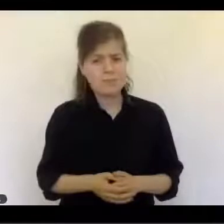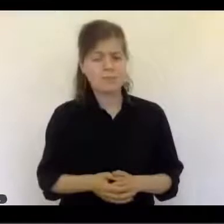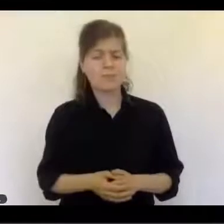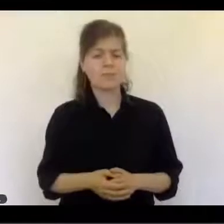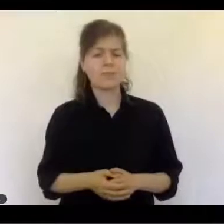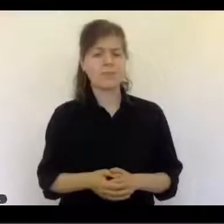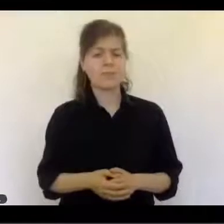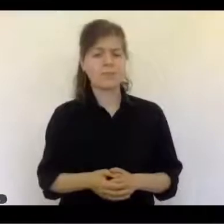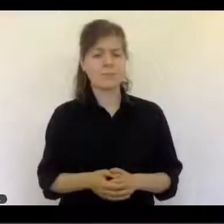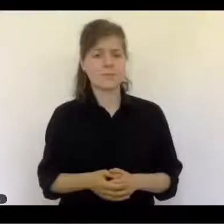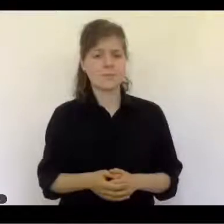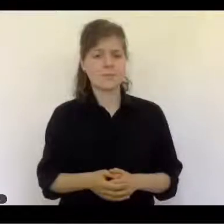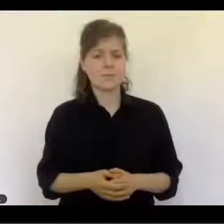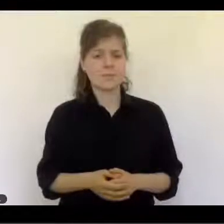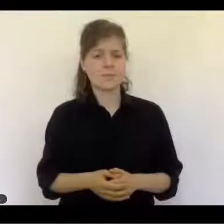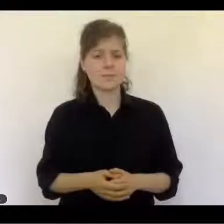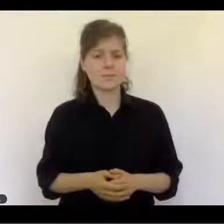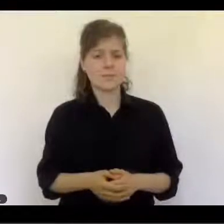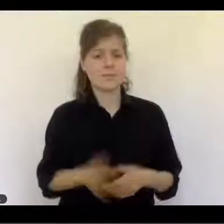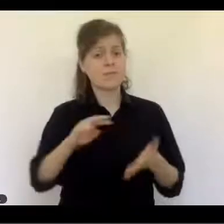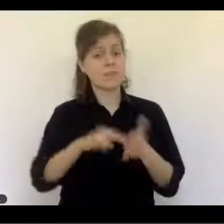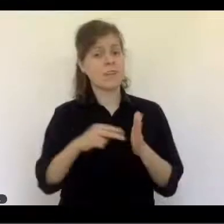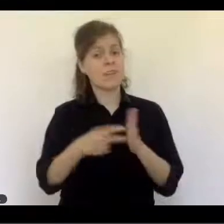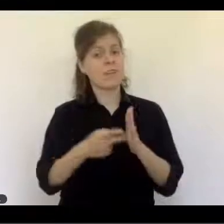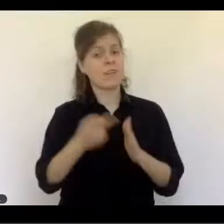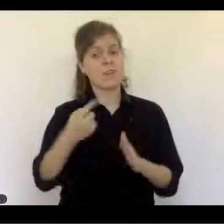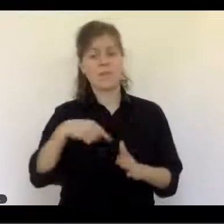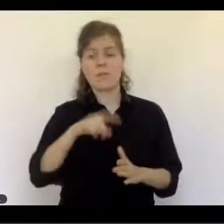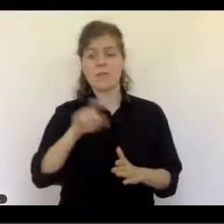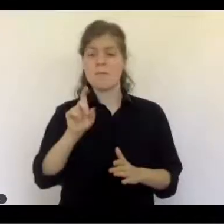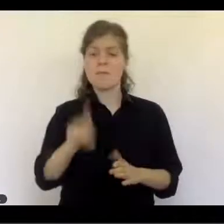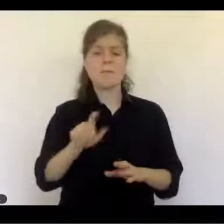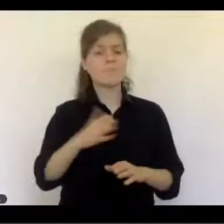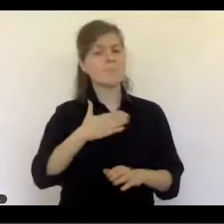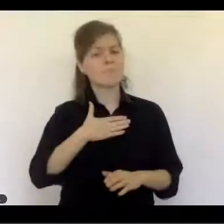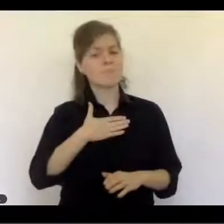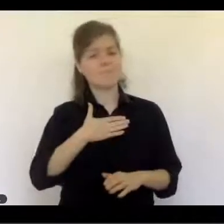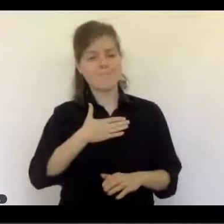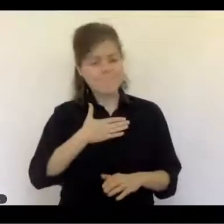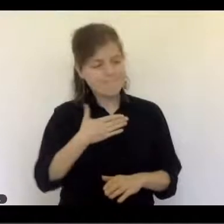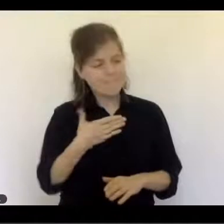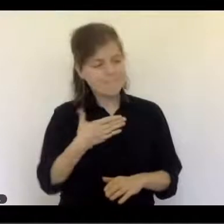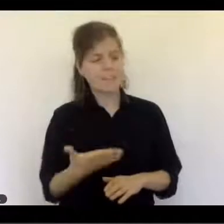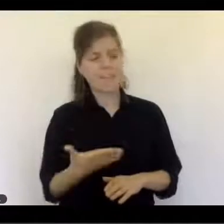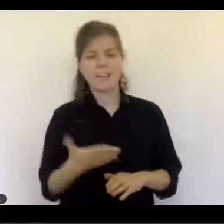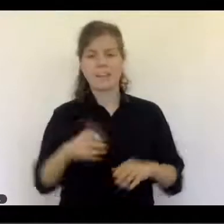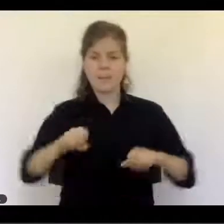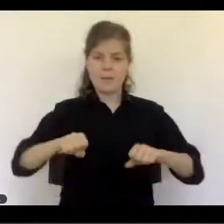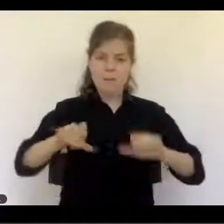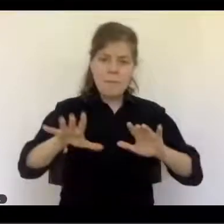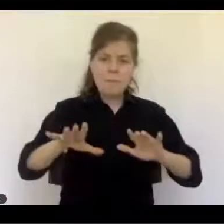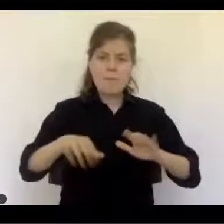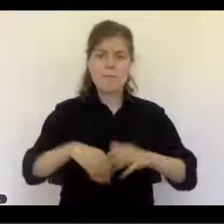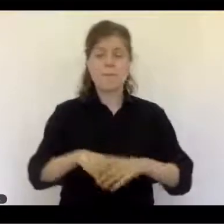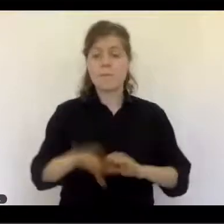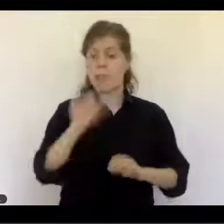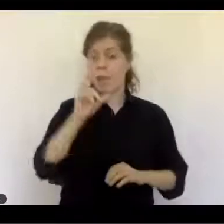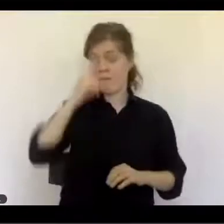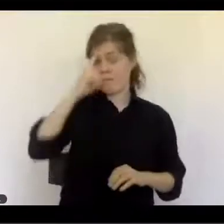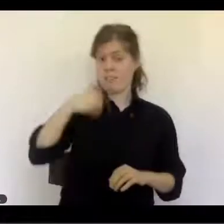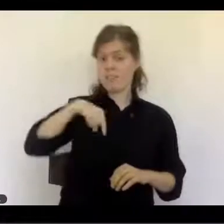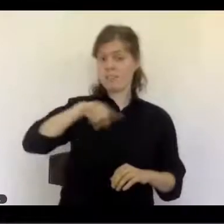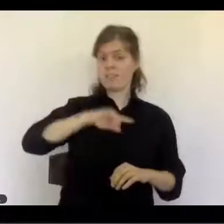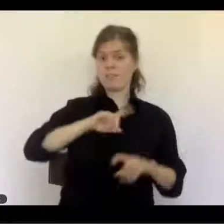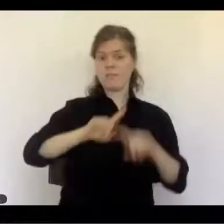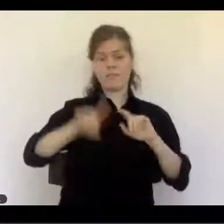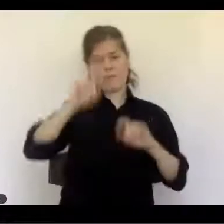And so this is going to take some sacrifice. But sacrifice not for ourselves, but for the sake of others.